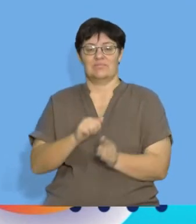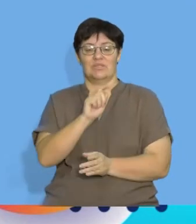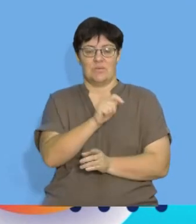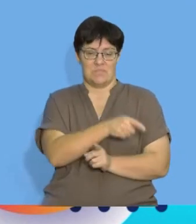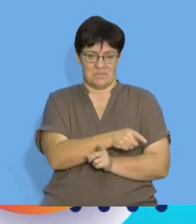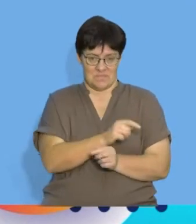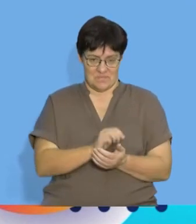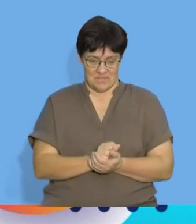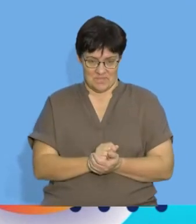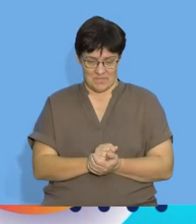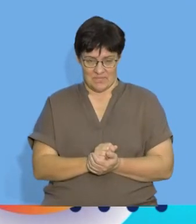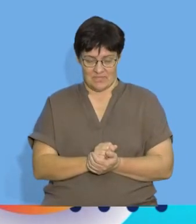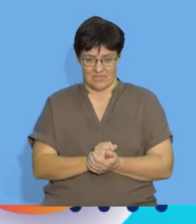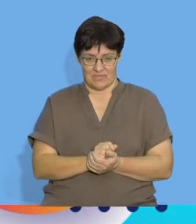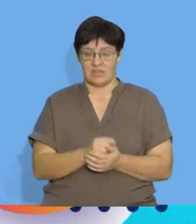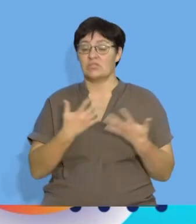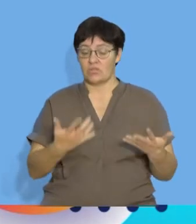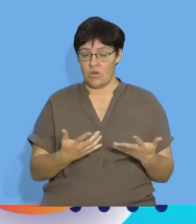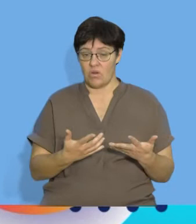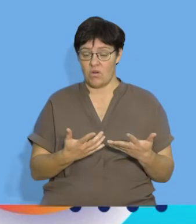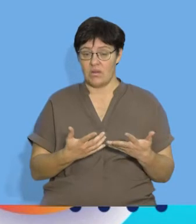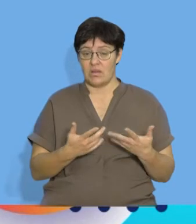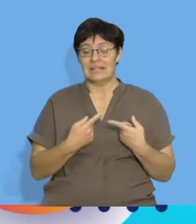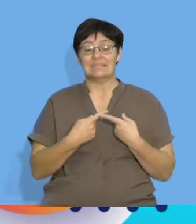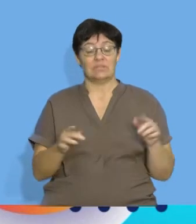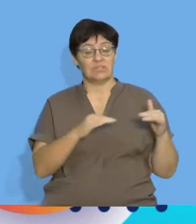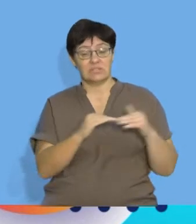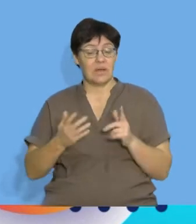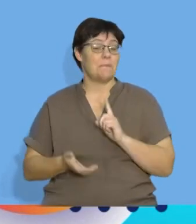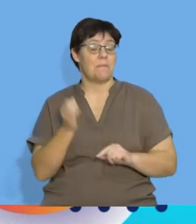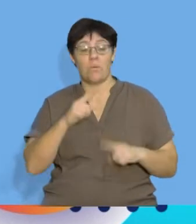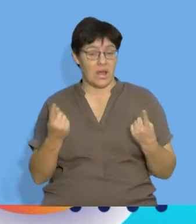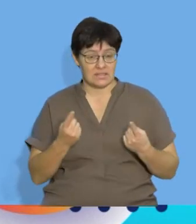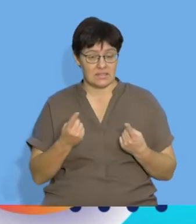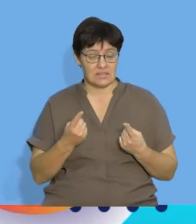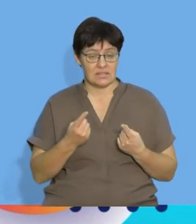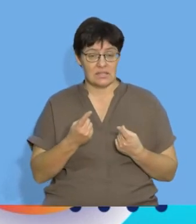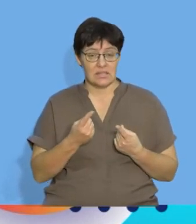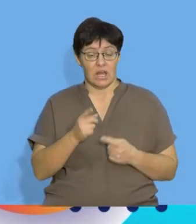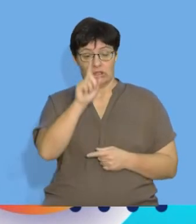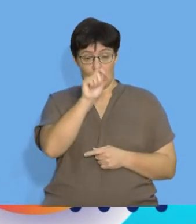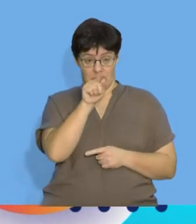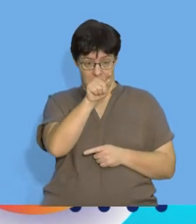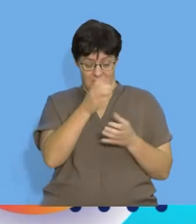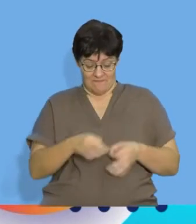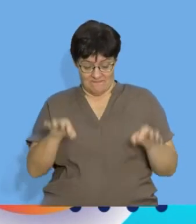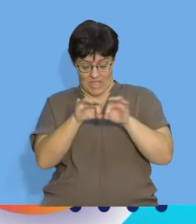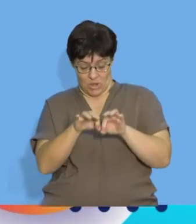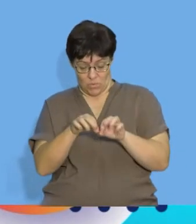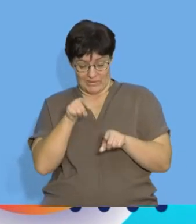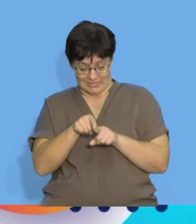So I'm going to say that again for everyone. The common difference can be found by taking the value of a term and